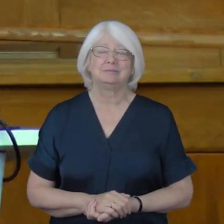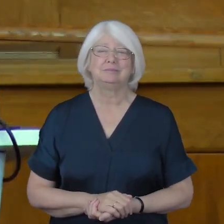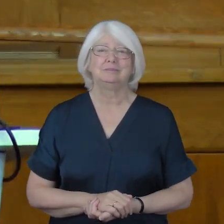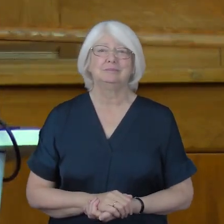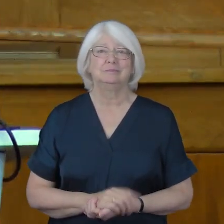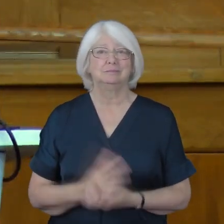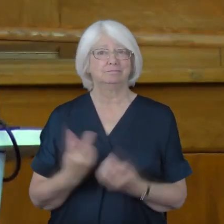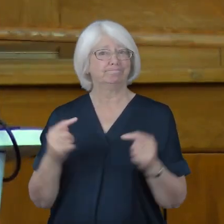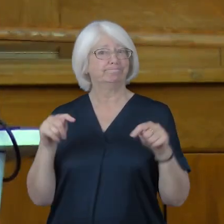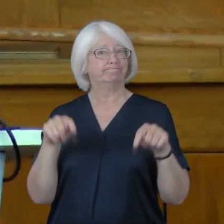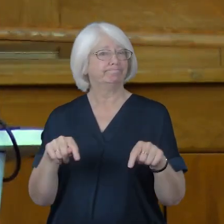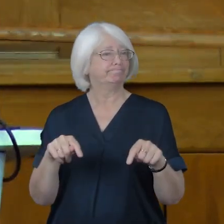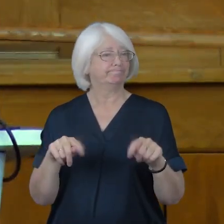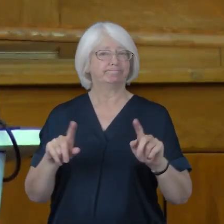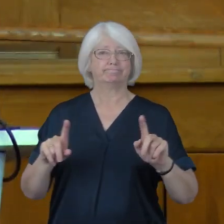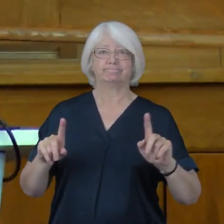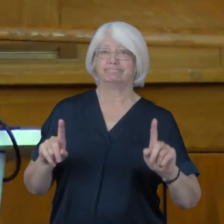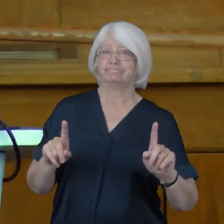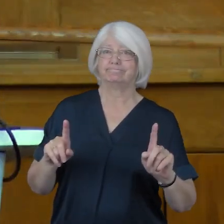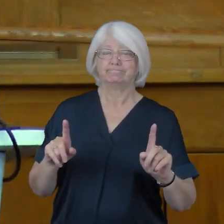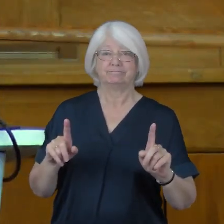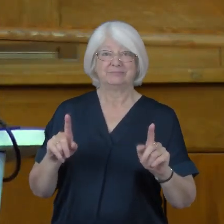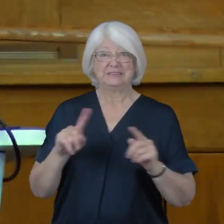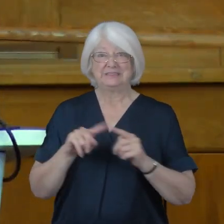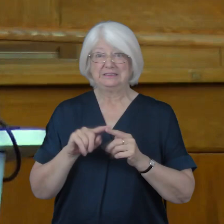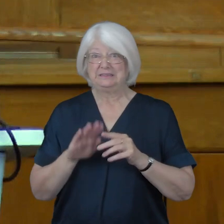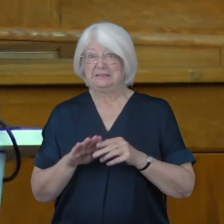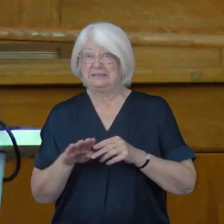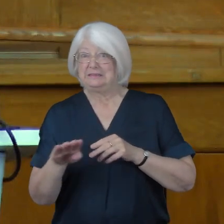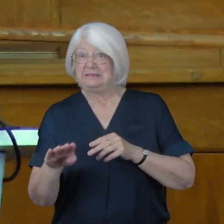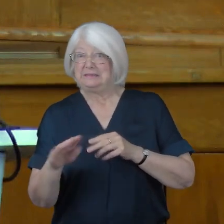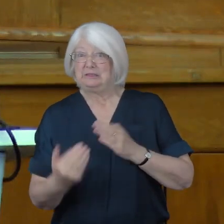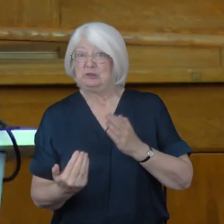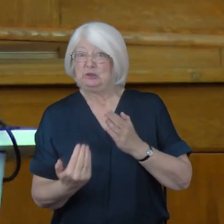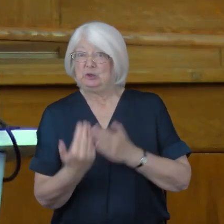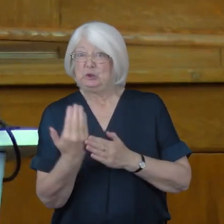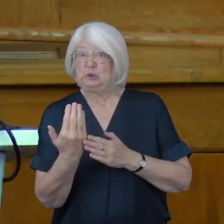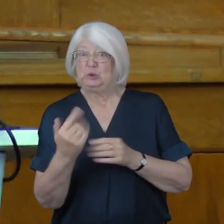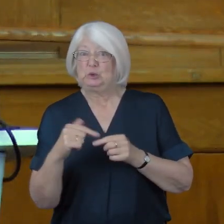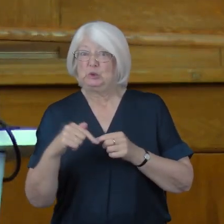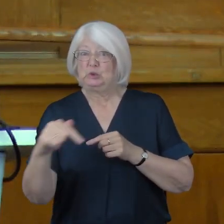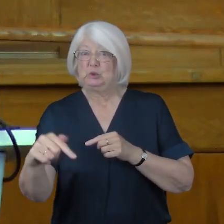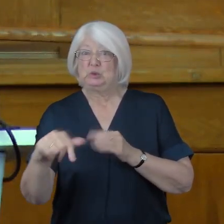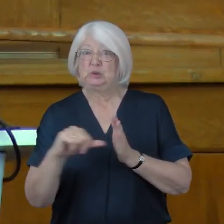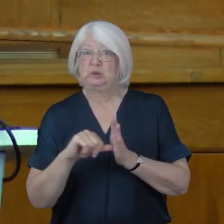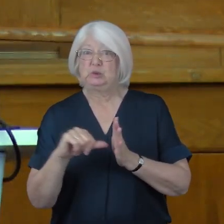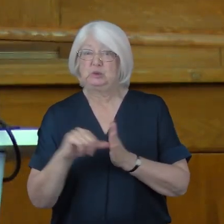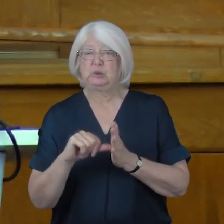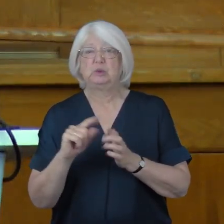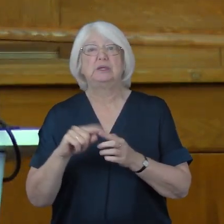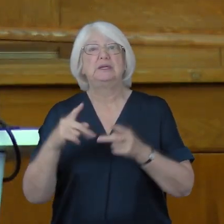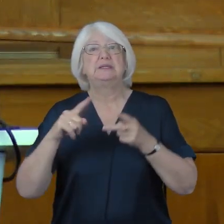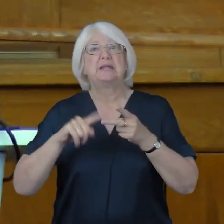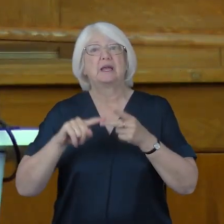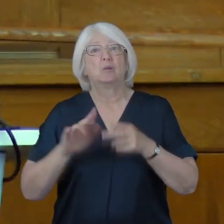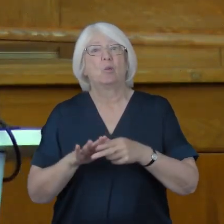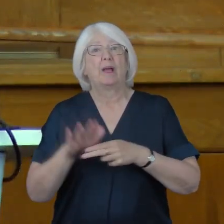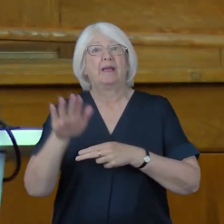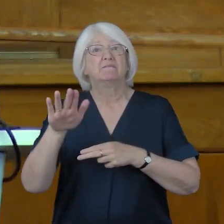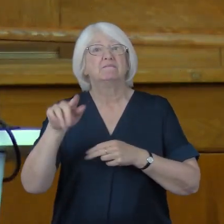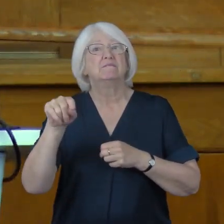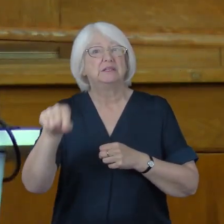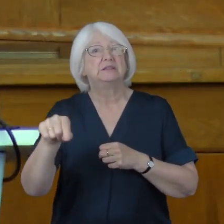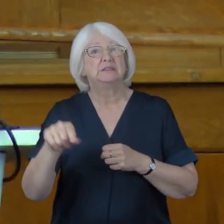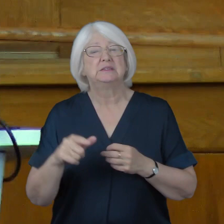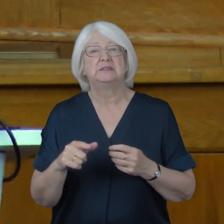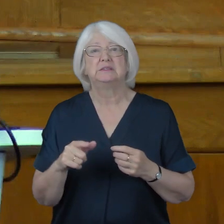But we meet together as we face a new time of trial. The second wave. We go